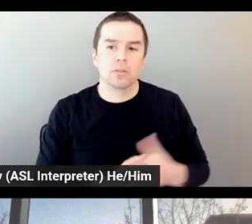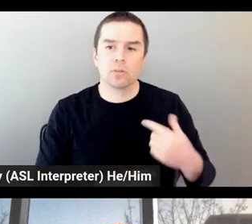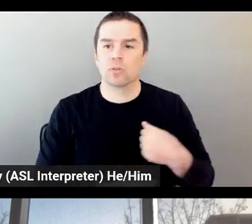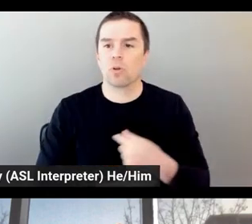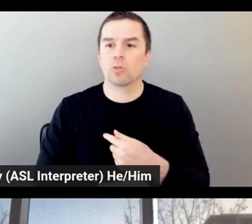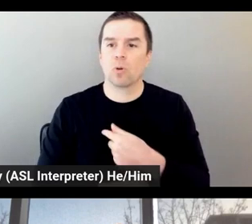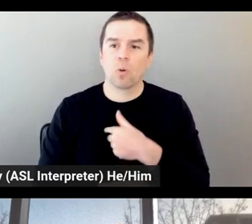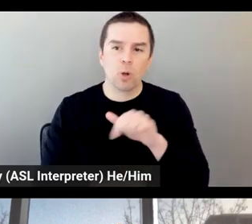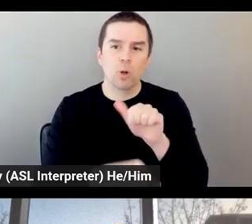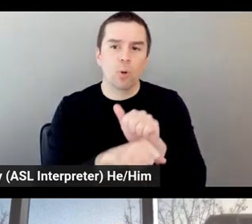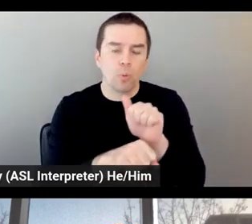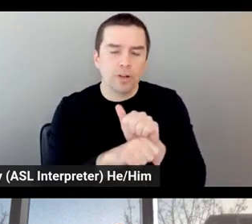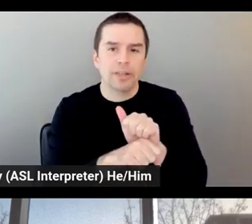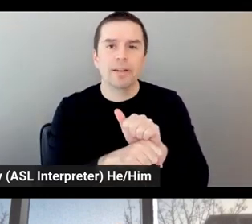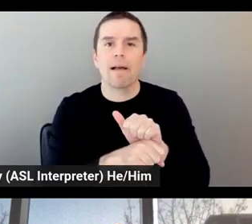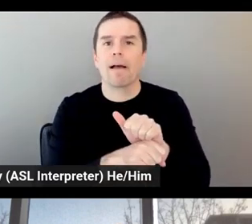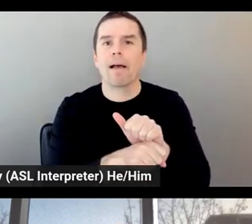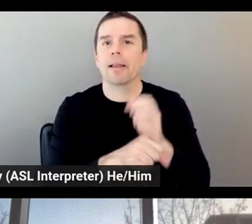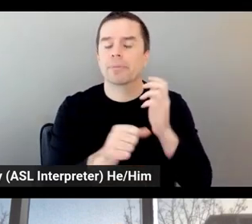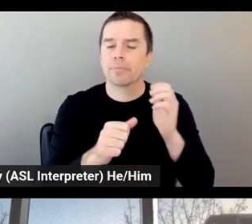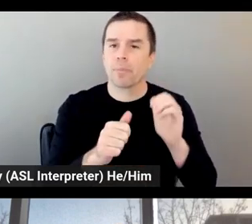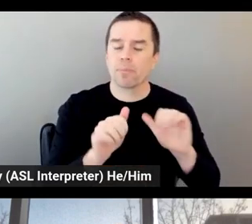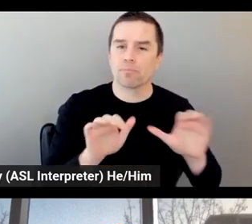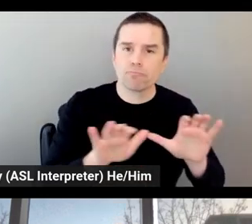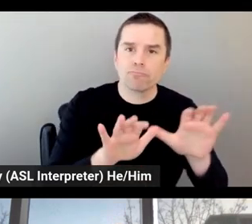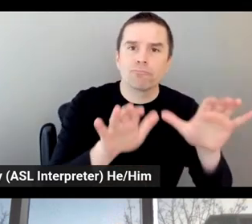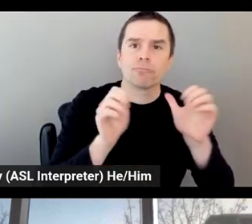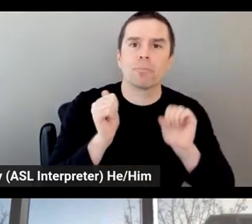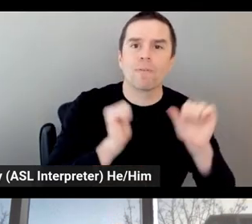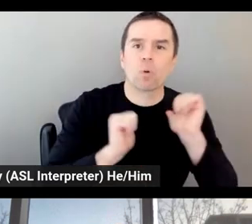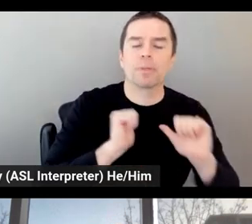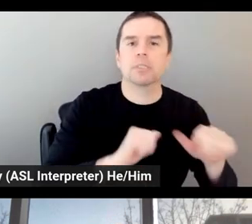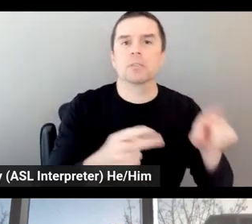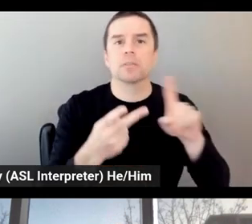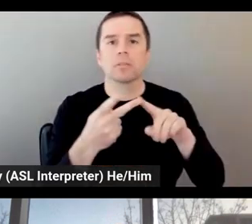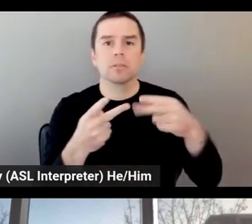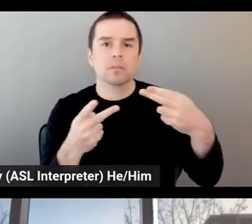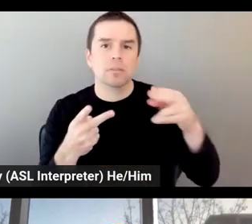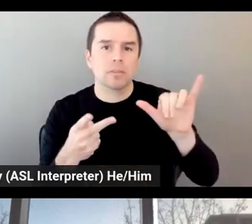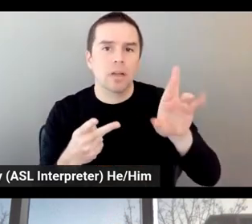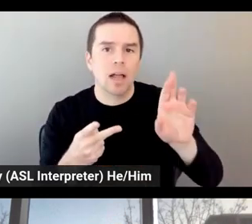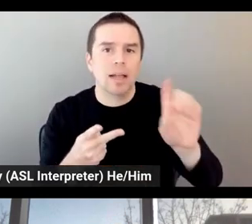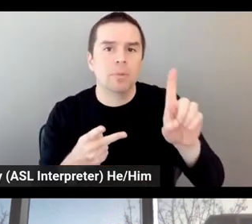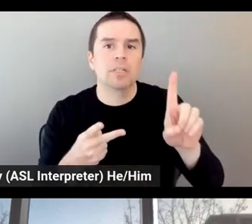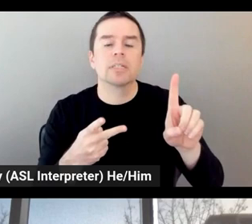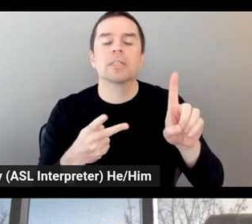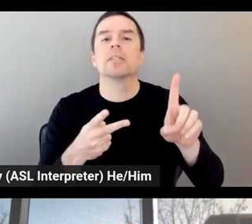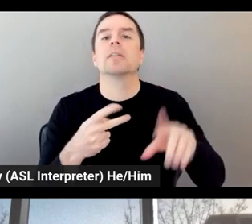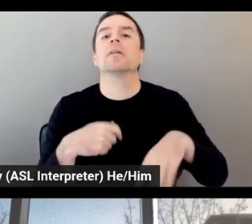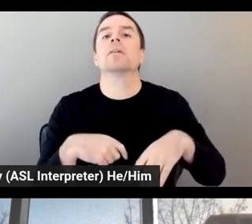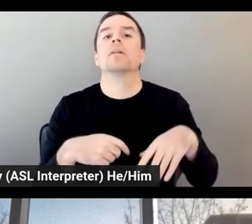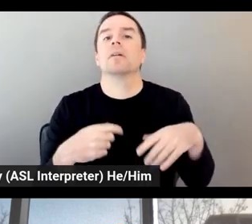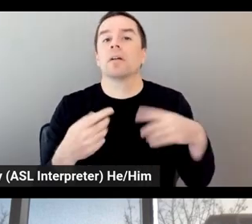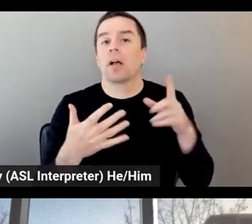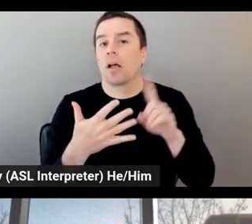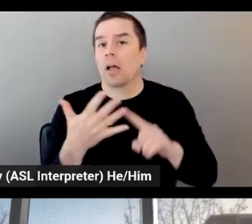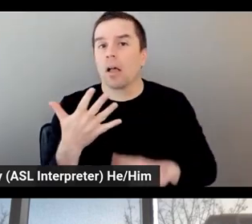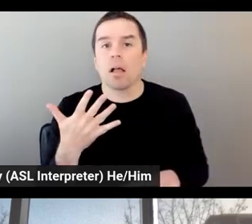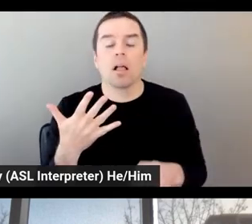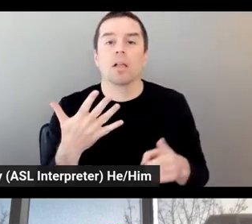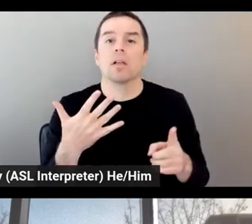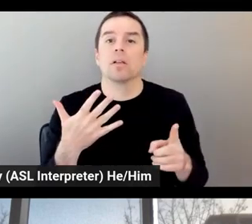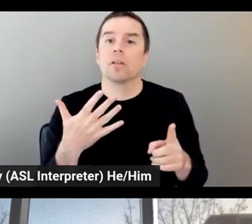on hybrid, and consider that we really experienced that huge